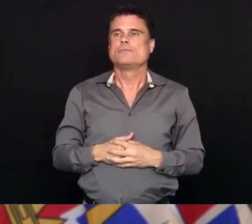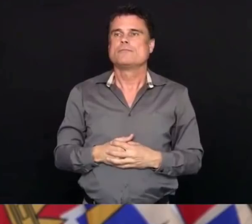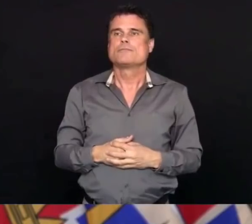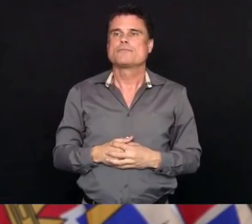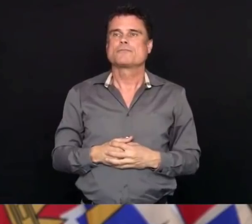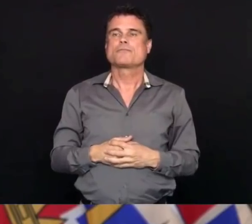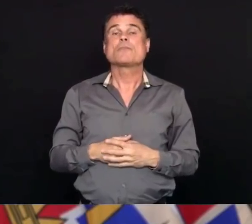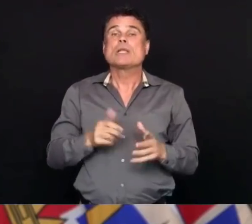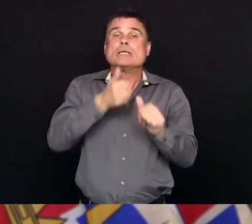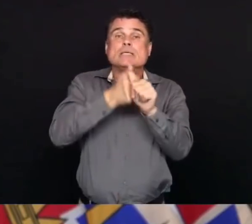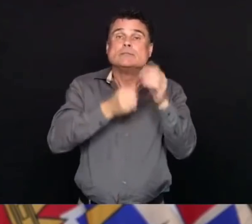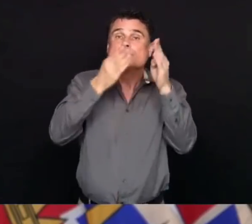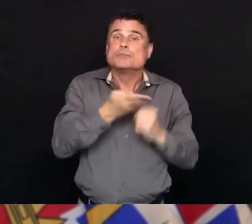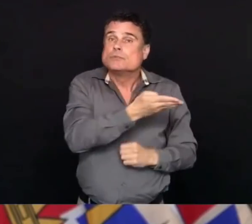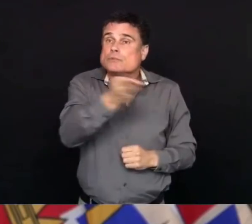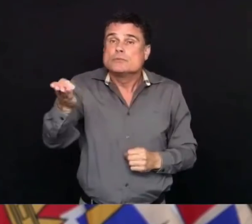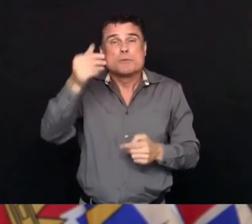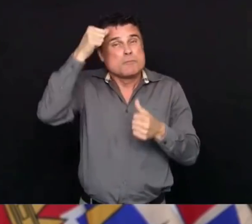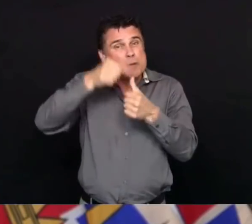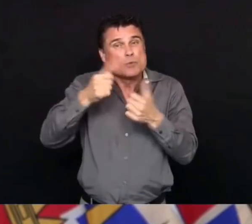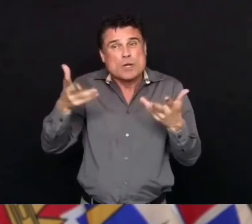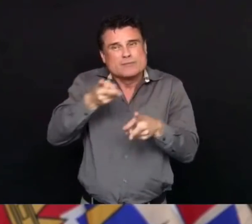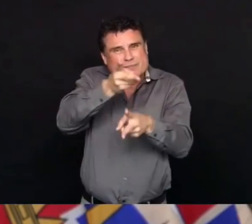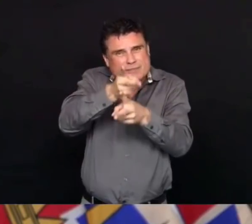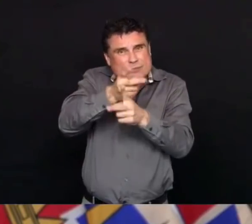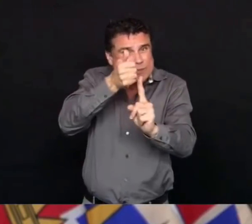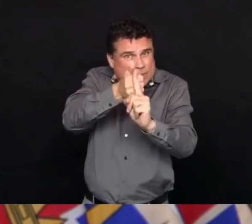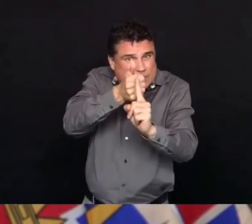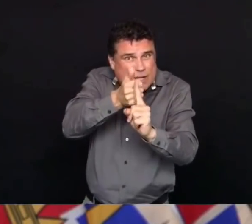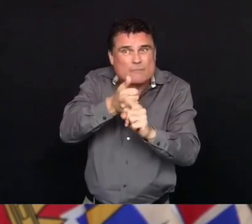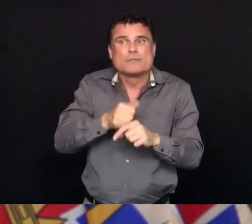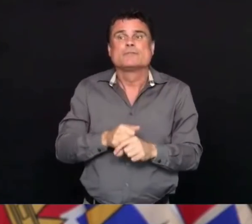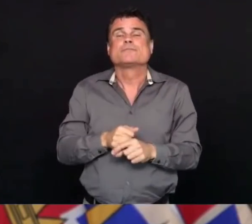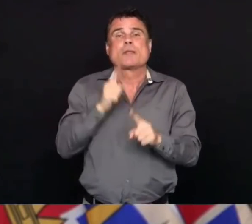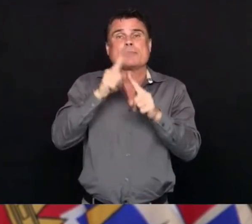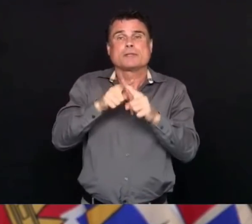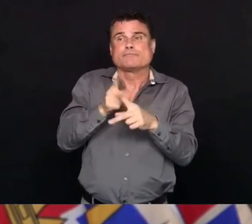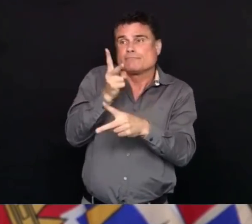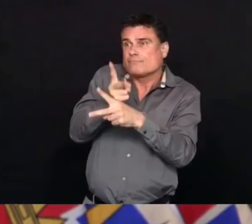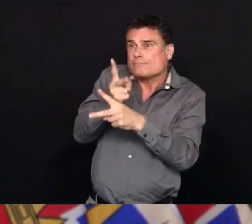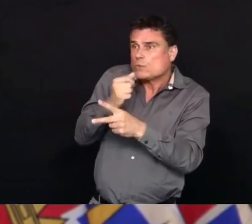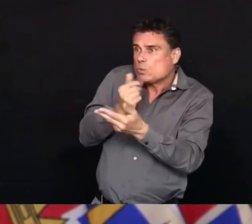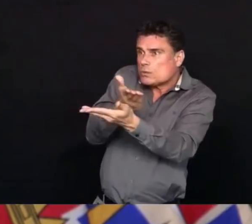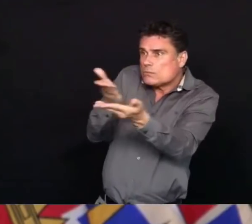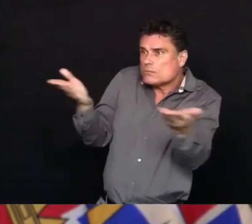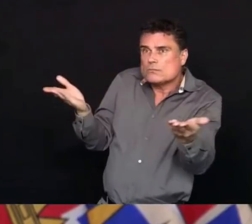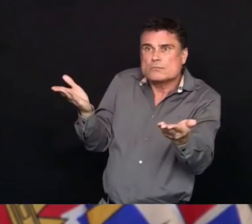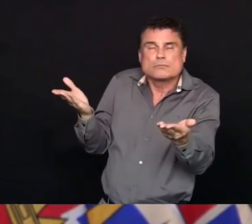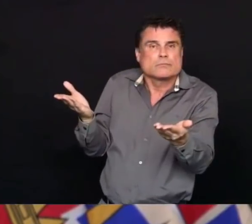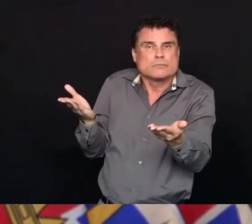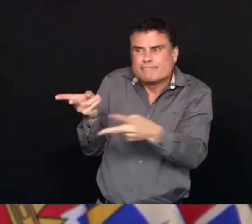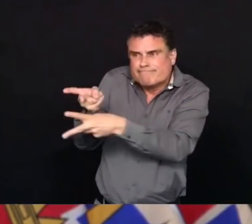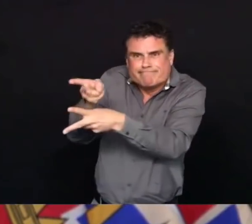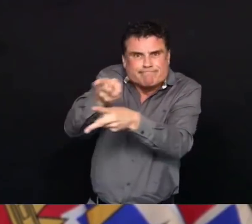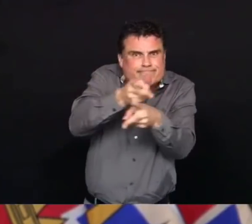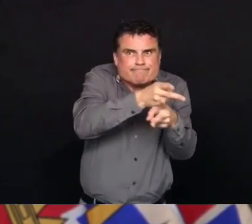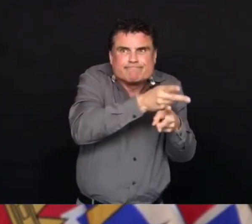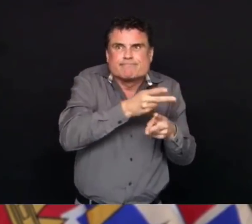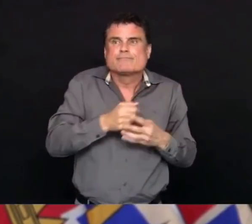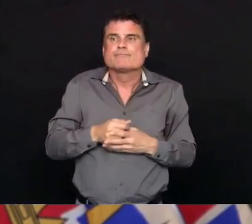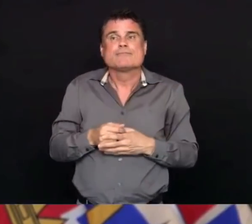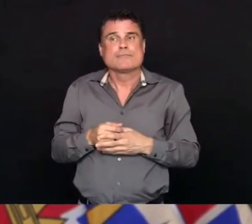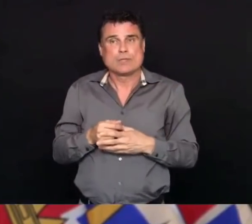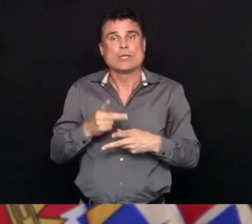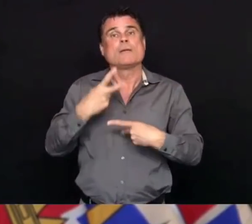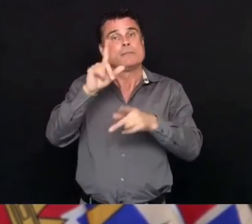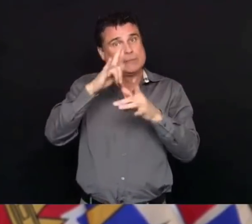Everyone, we all have a stake in this and we need to continue to look after ourselves ourselves and to look after our communities